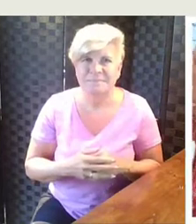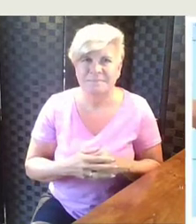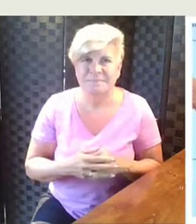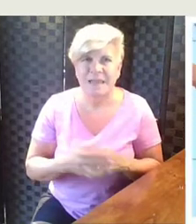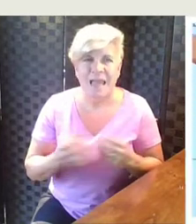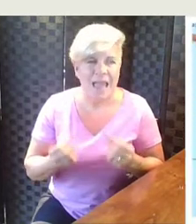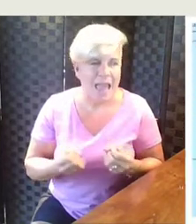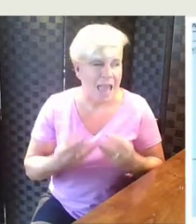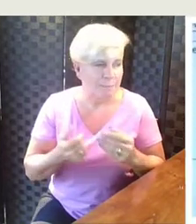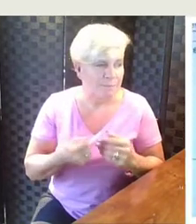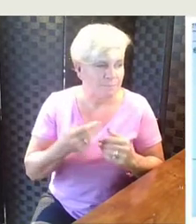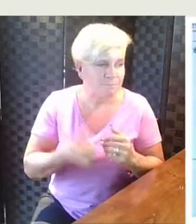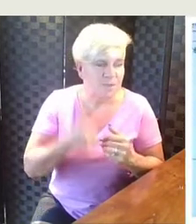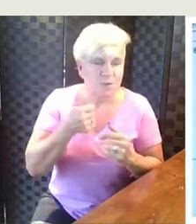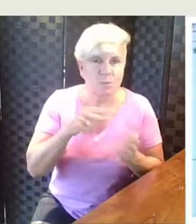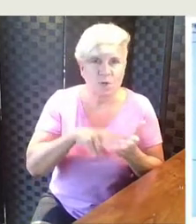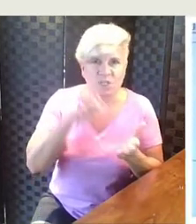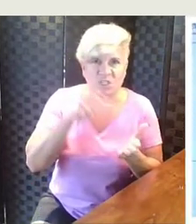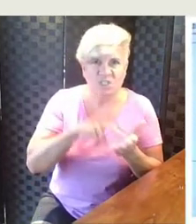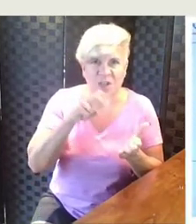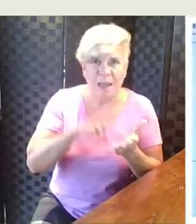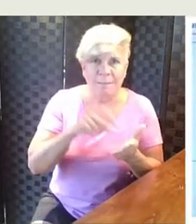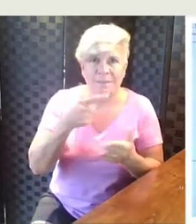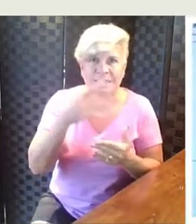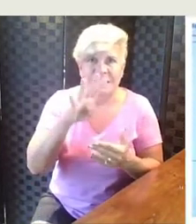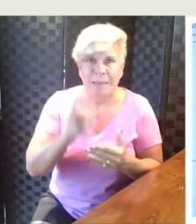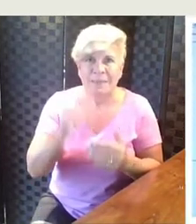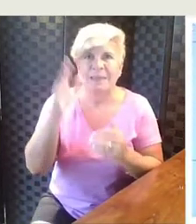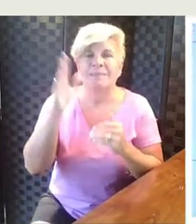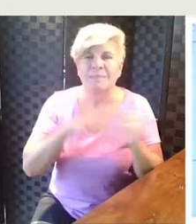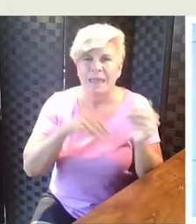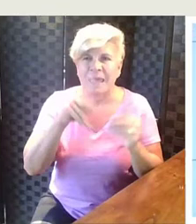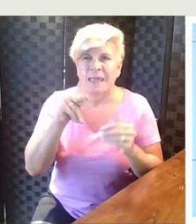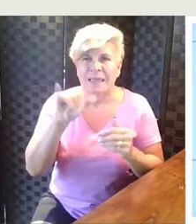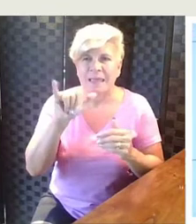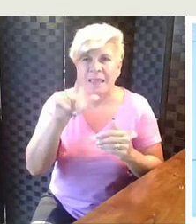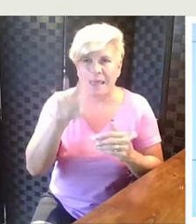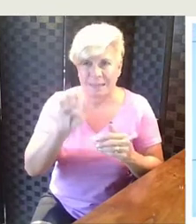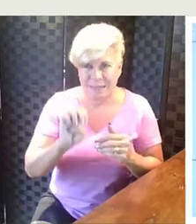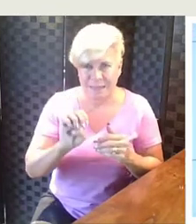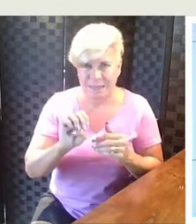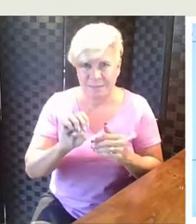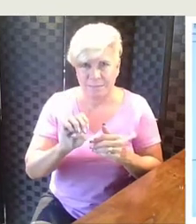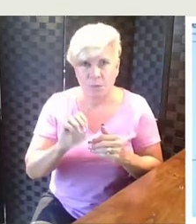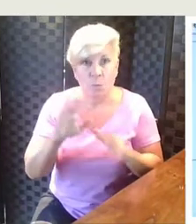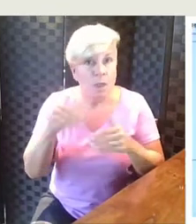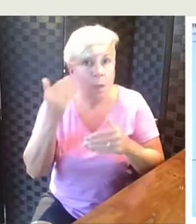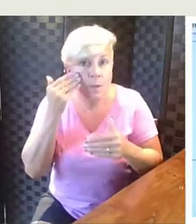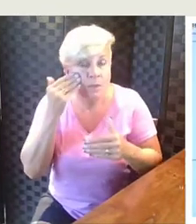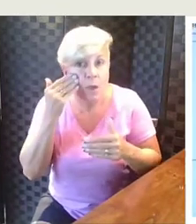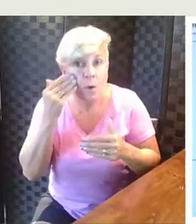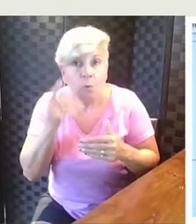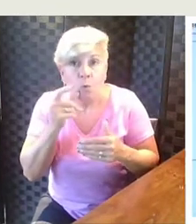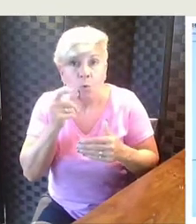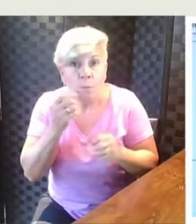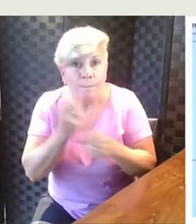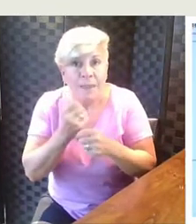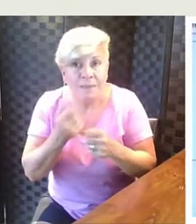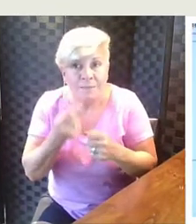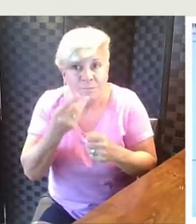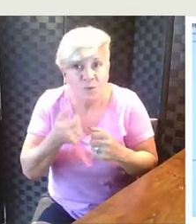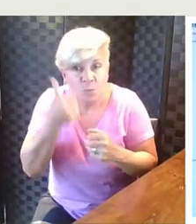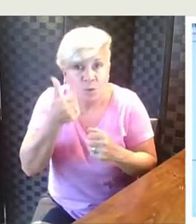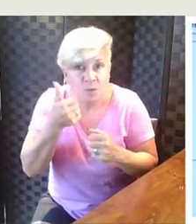How many fewer jumps did Gabby make than Kylie? So we already know who made fewer jumps?